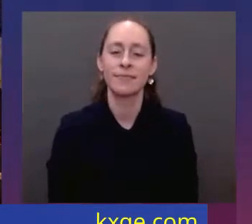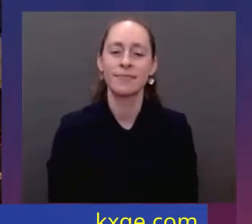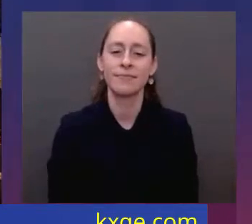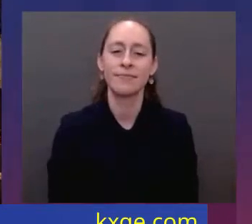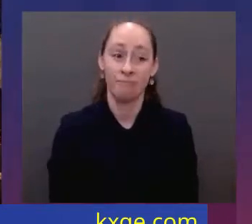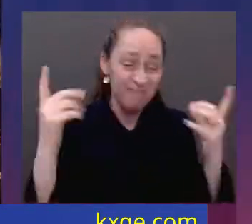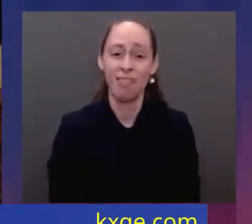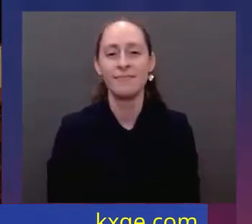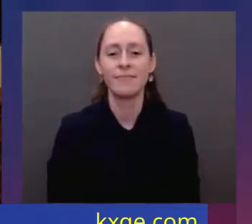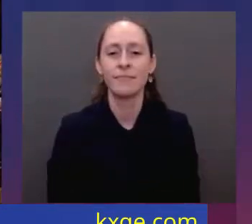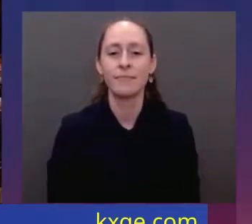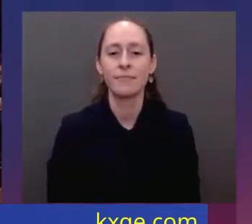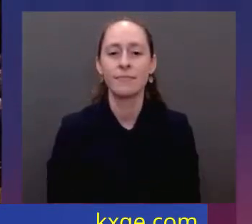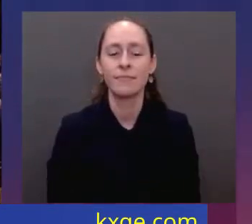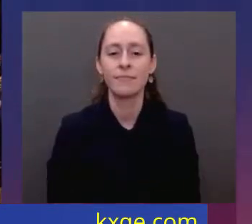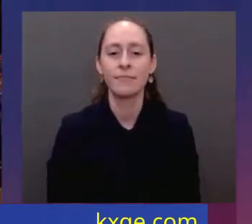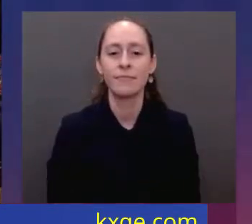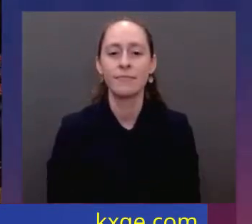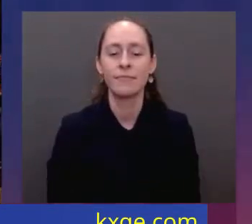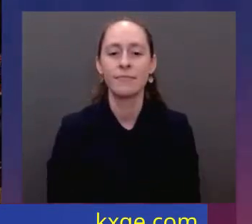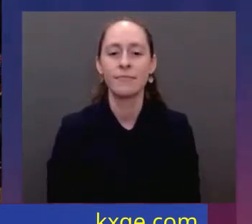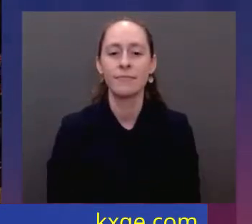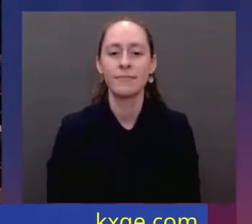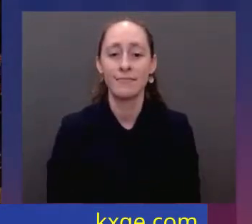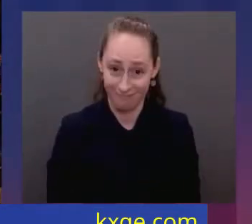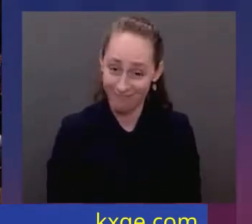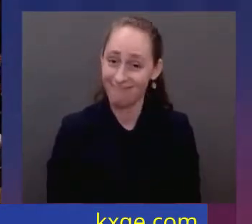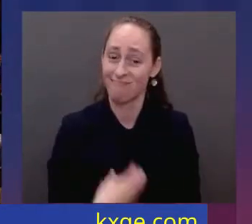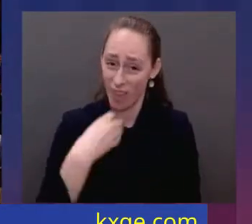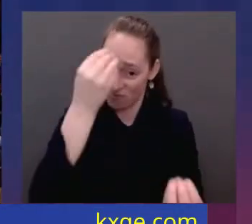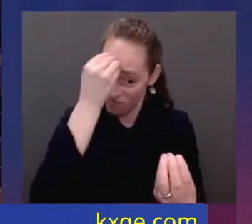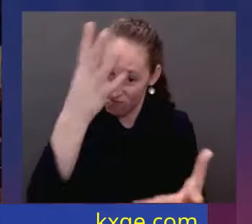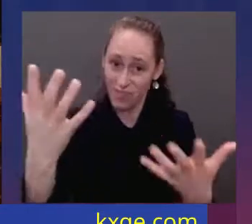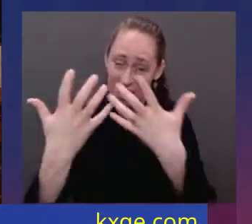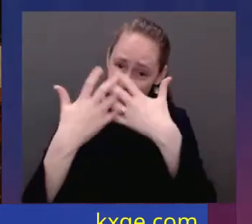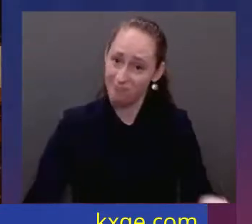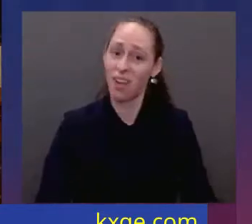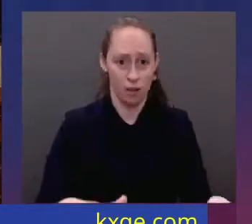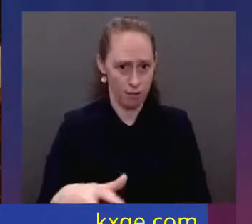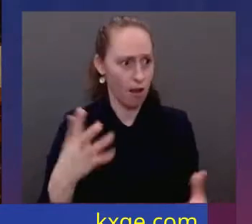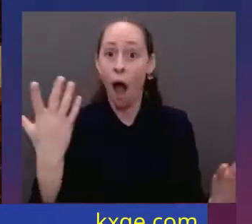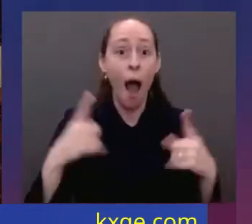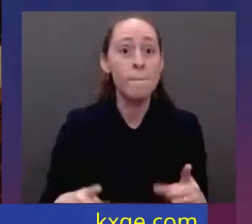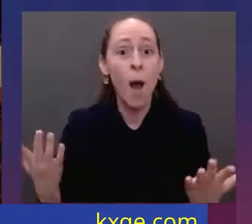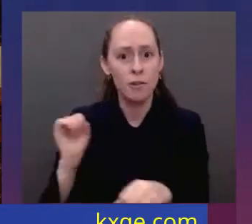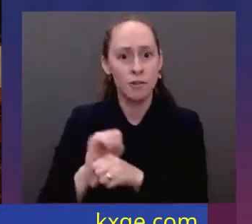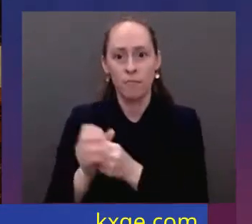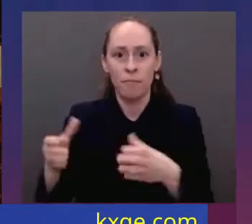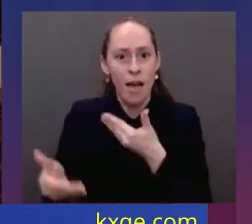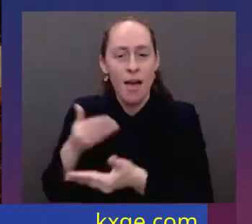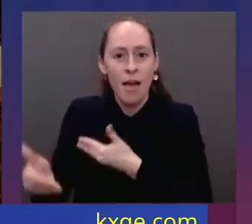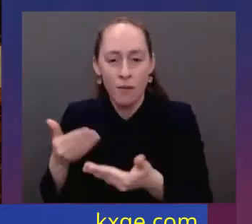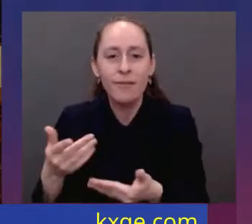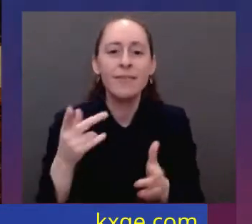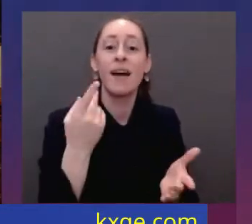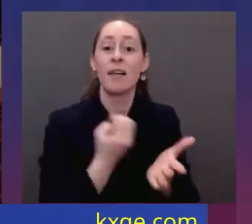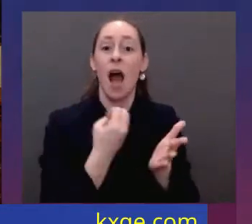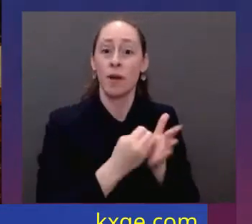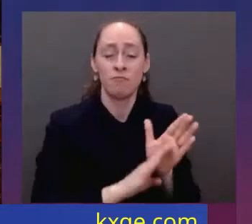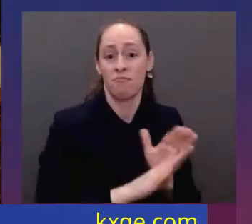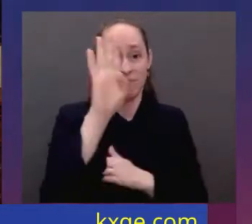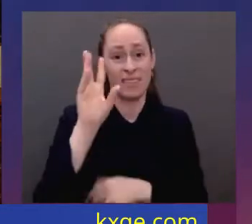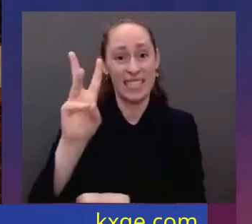It worked. It worked. We created jobs, lots of jobs. In fact, our economy created over 6.5 million new jobs just last year.